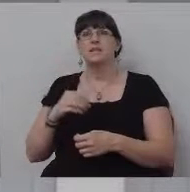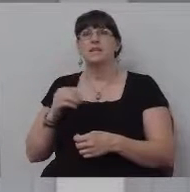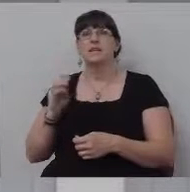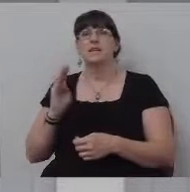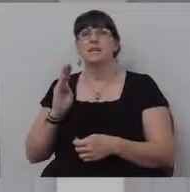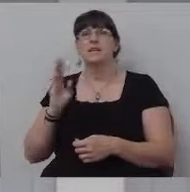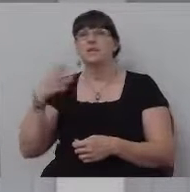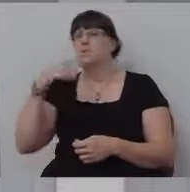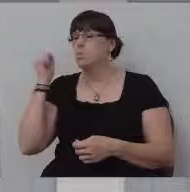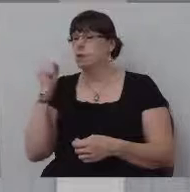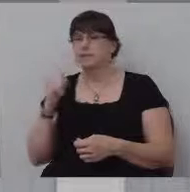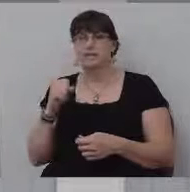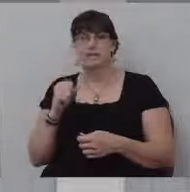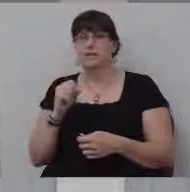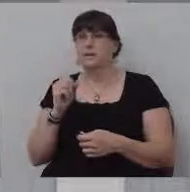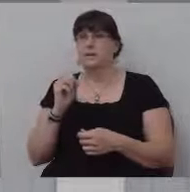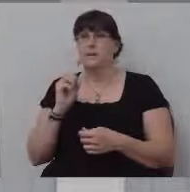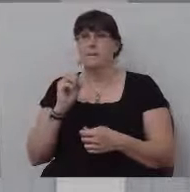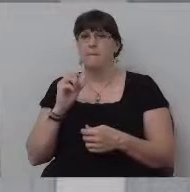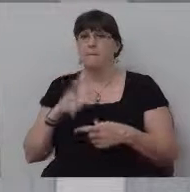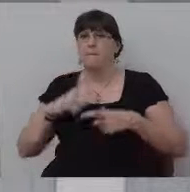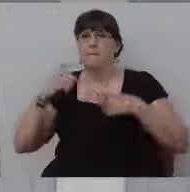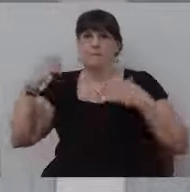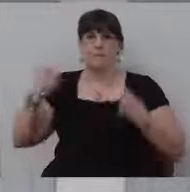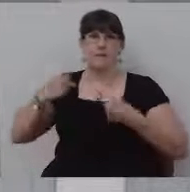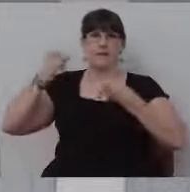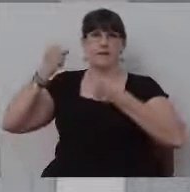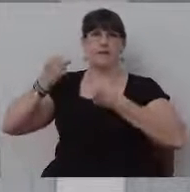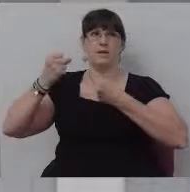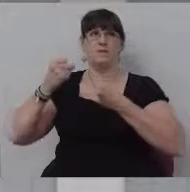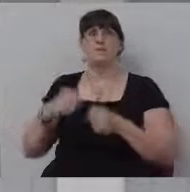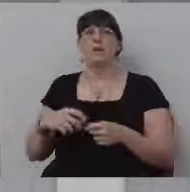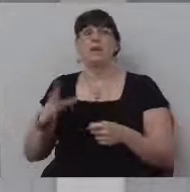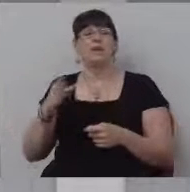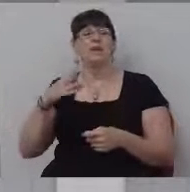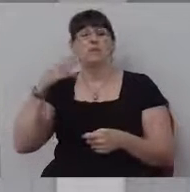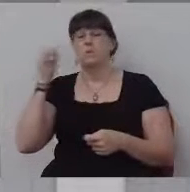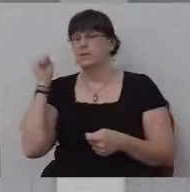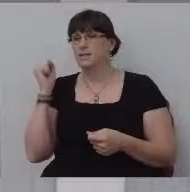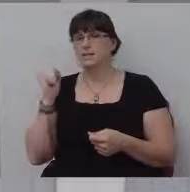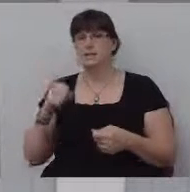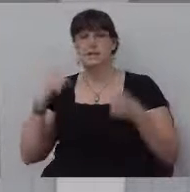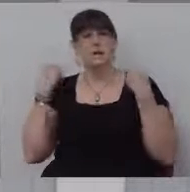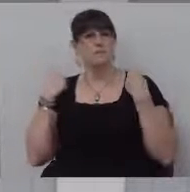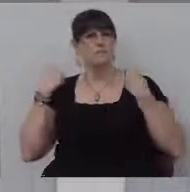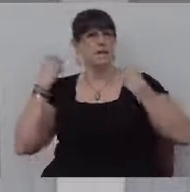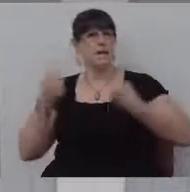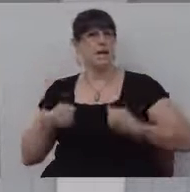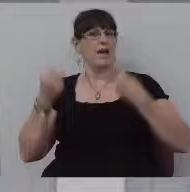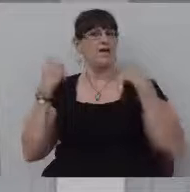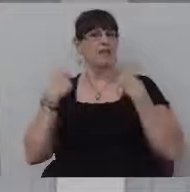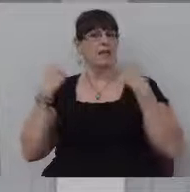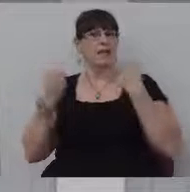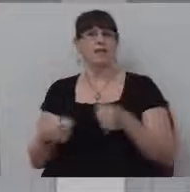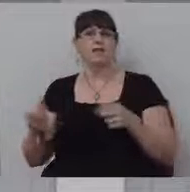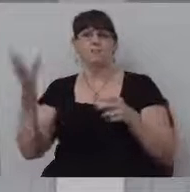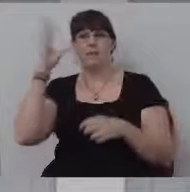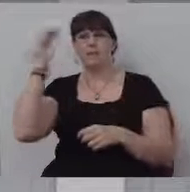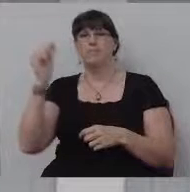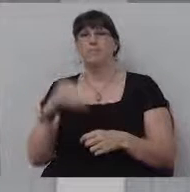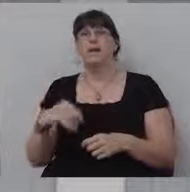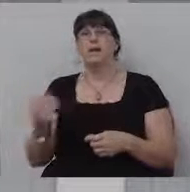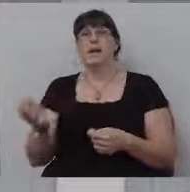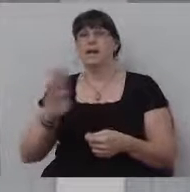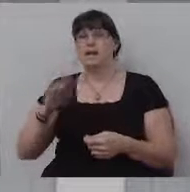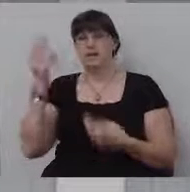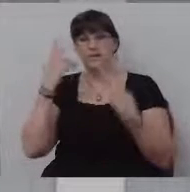he was not a very big guy and he did not strike me as being very athletic. He just wasn't, uh, didn't seem like an athletic kind of guy. I had never